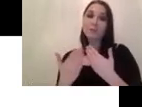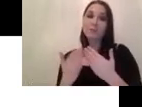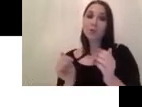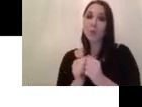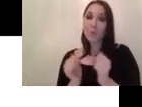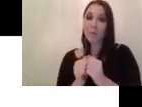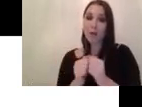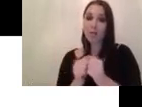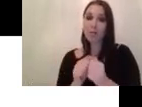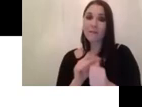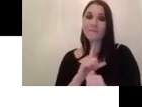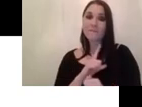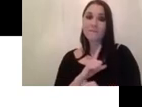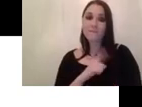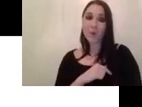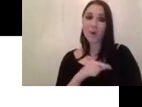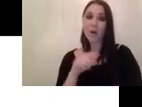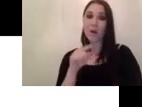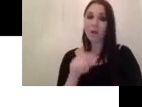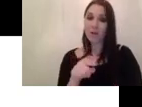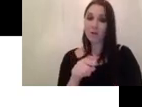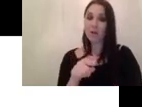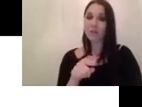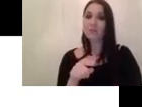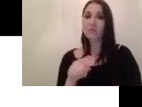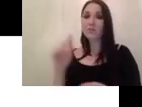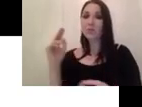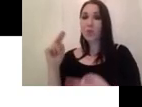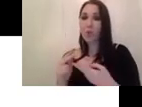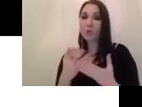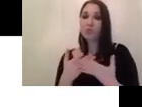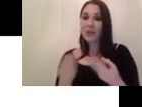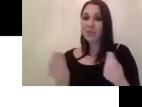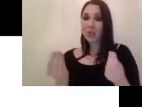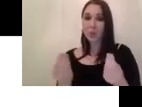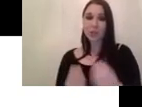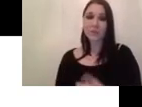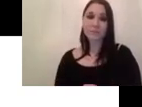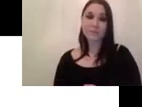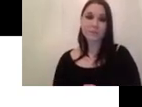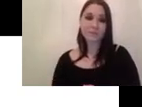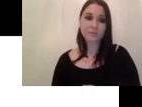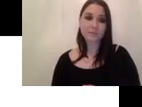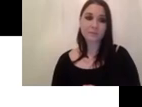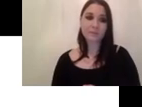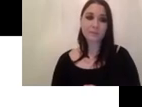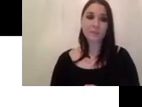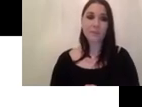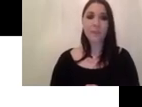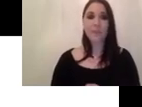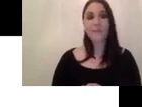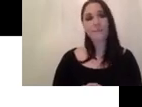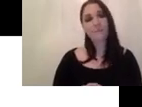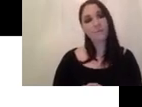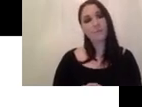resolution the rain default etc um so after to uh